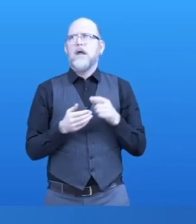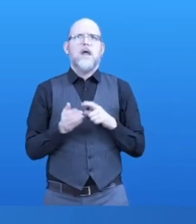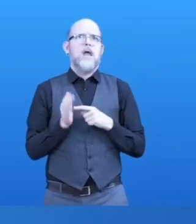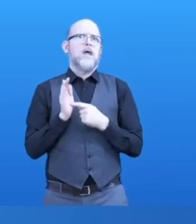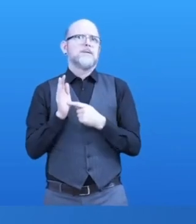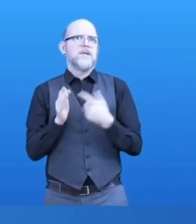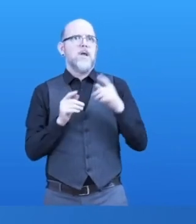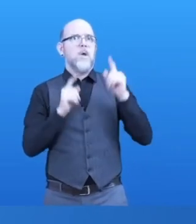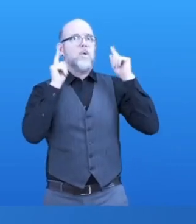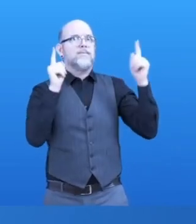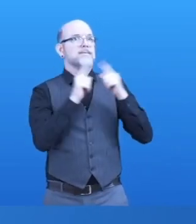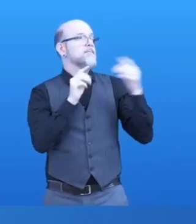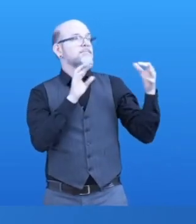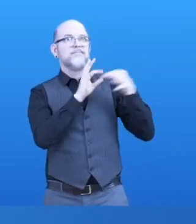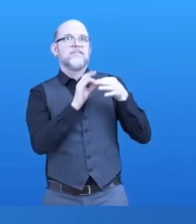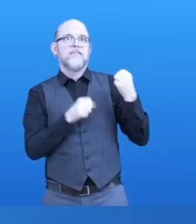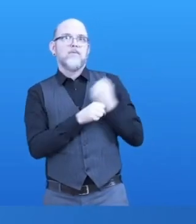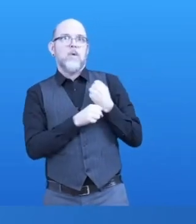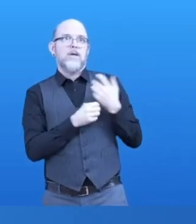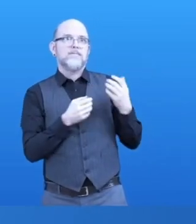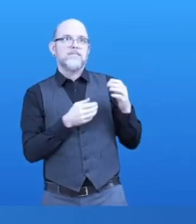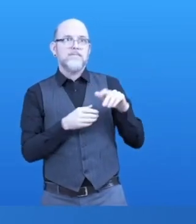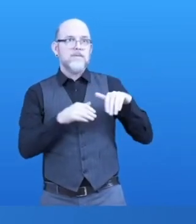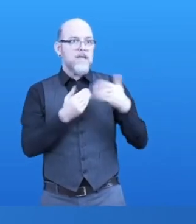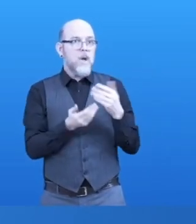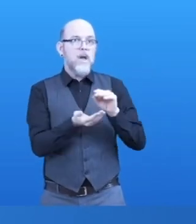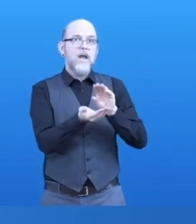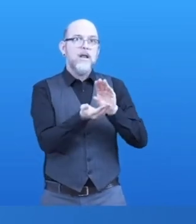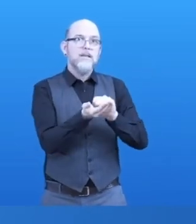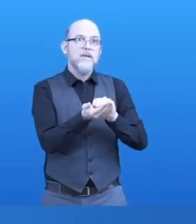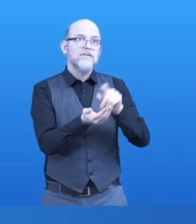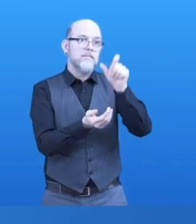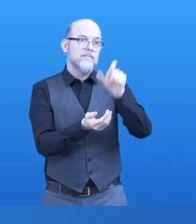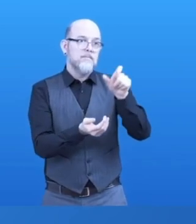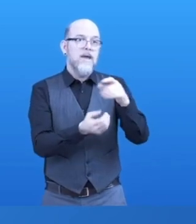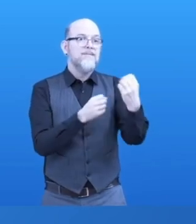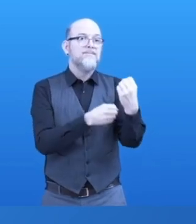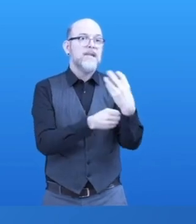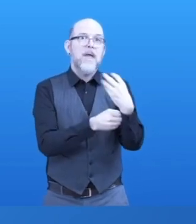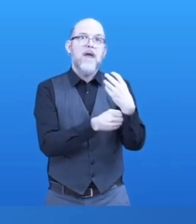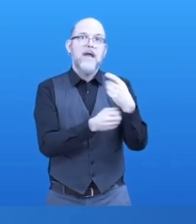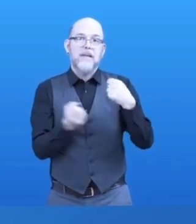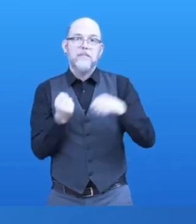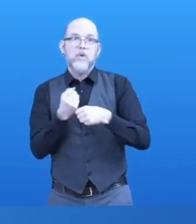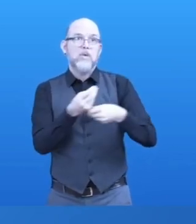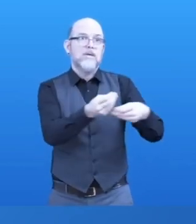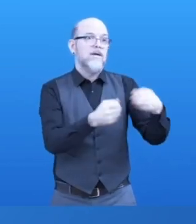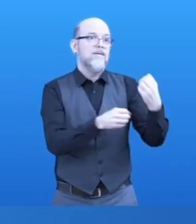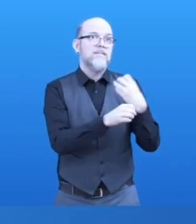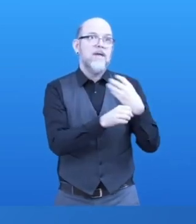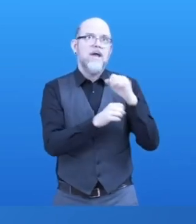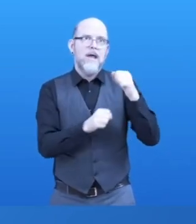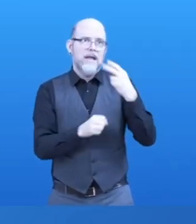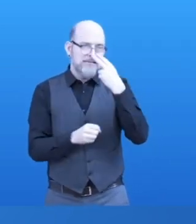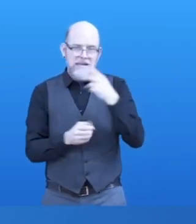That background may be really important for the next iteration of your product. And of course, all of